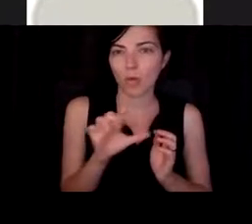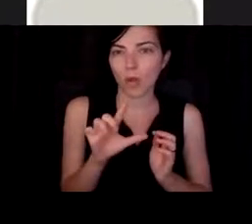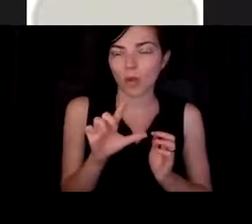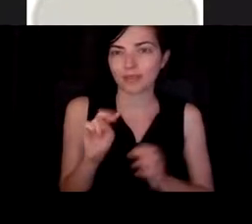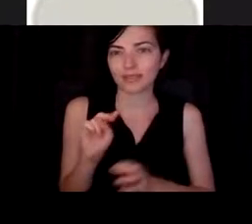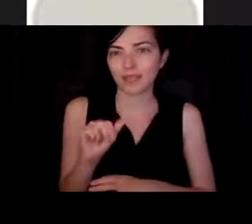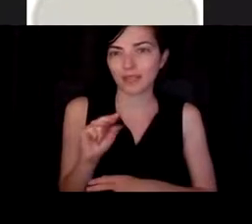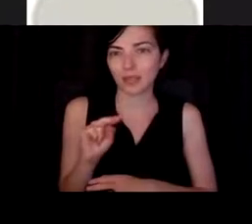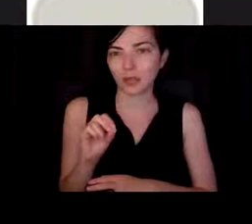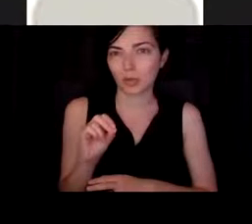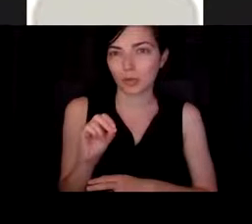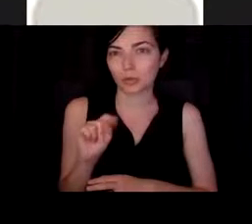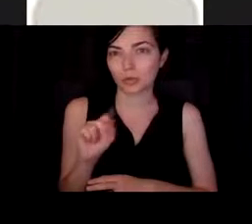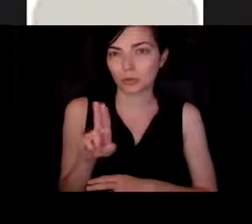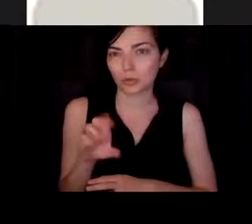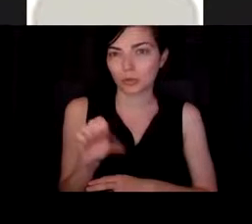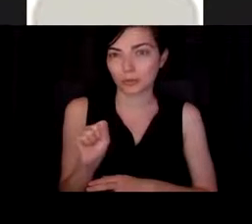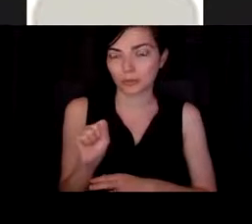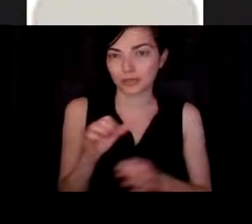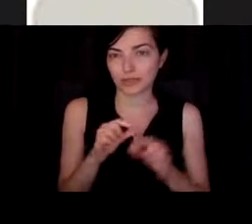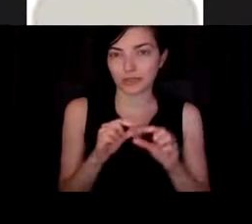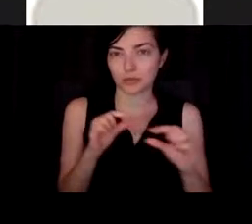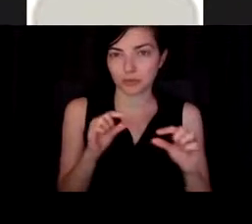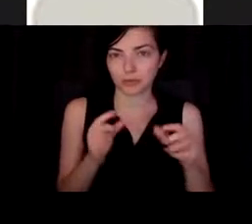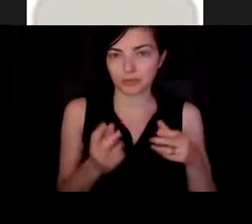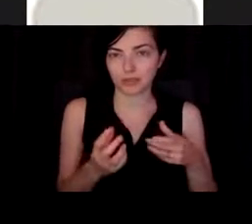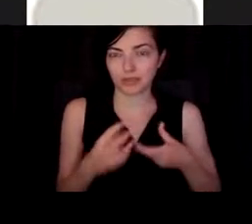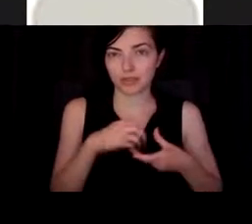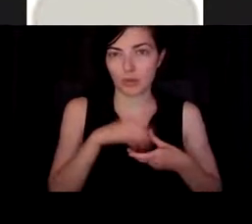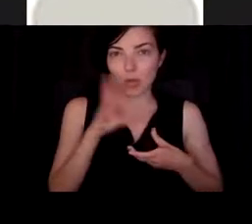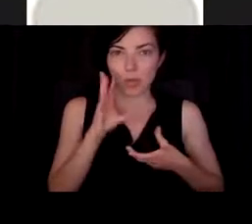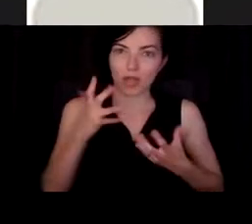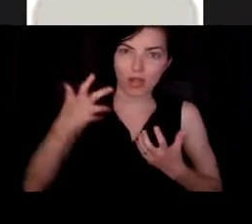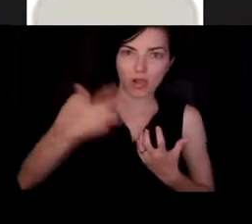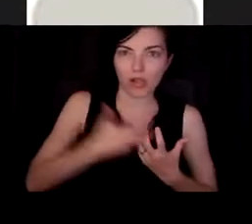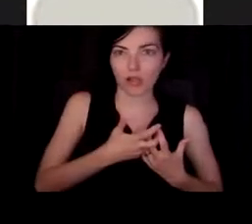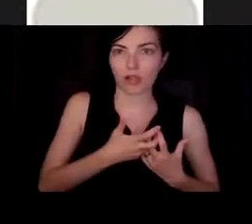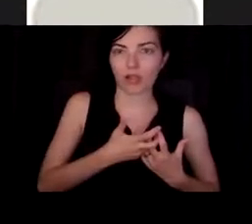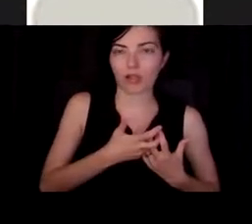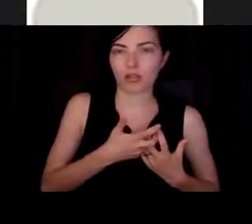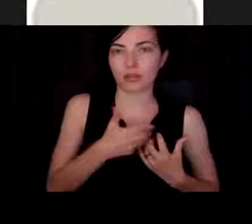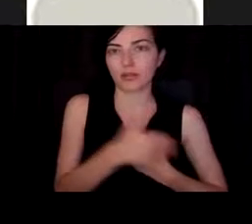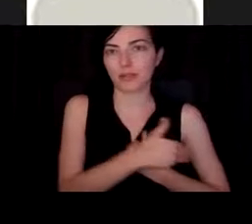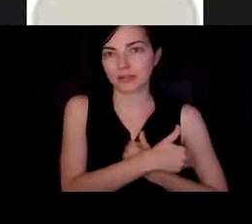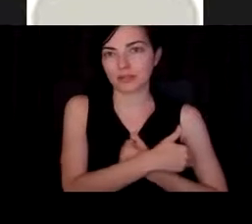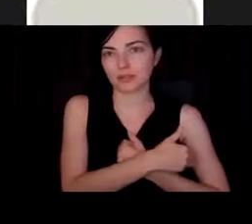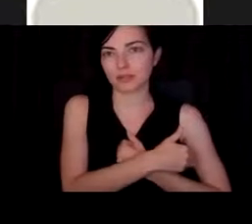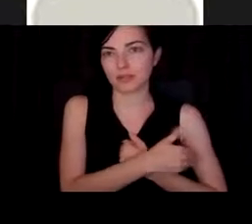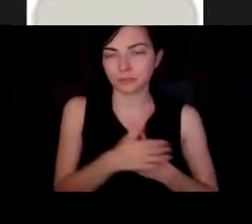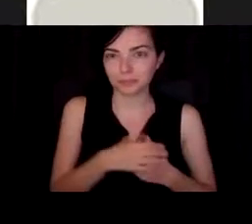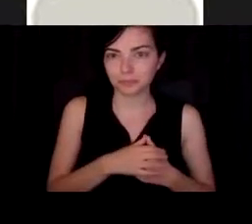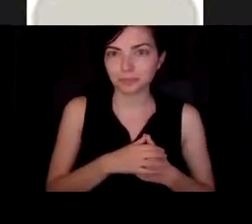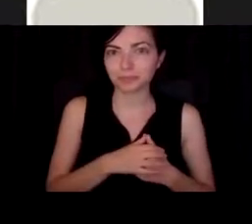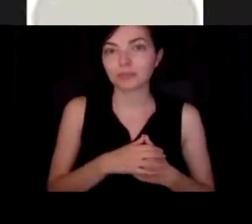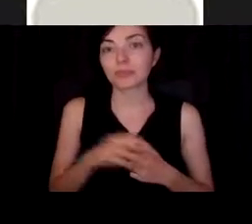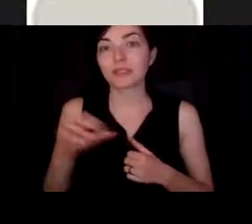that they will incorporate into the membrane of heart muscle. And there's this group at